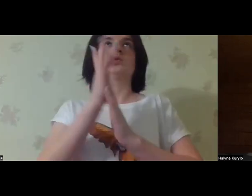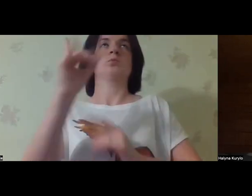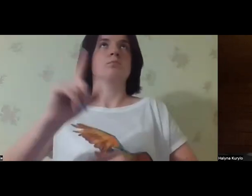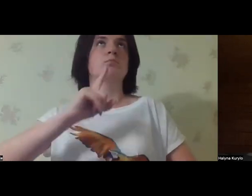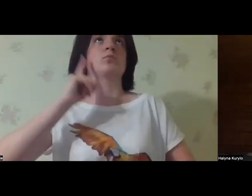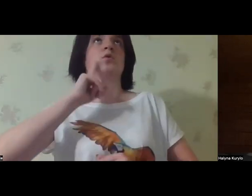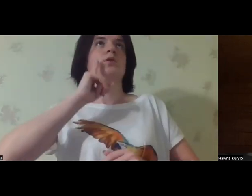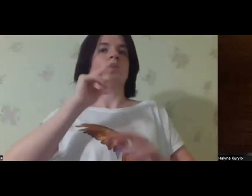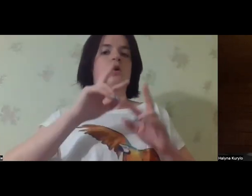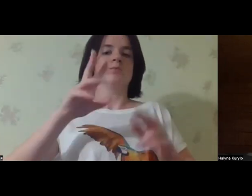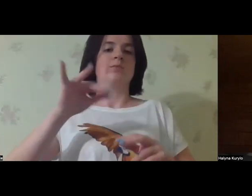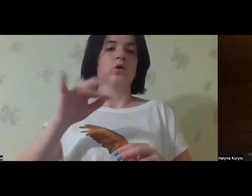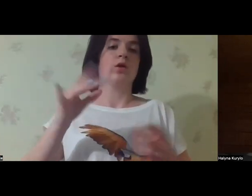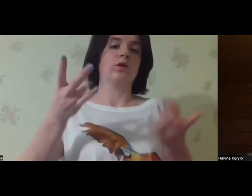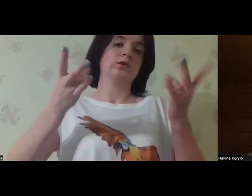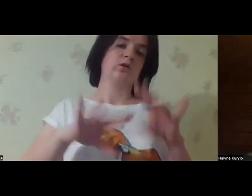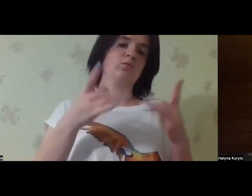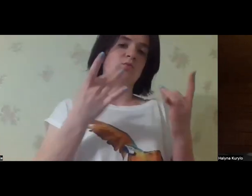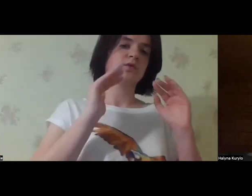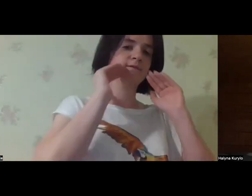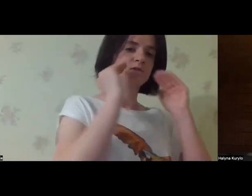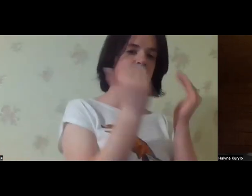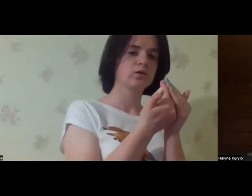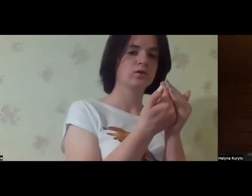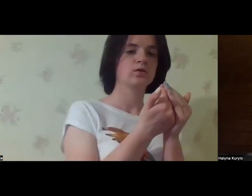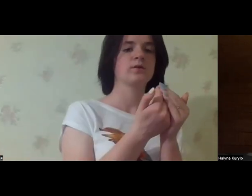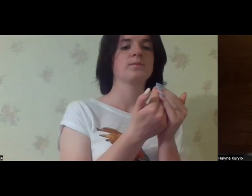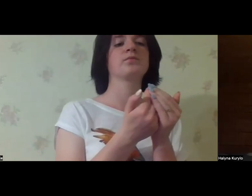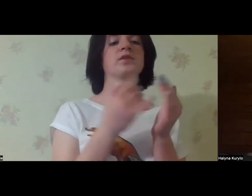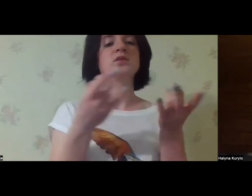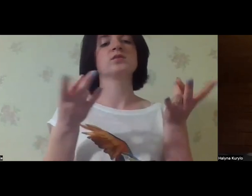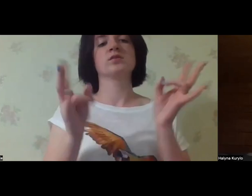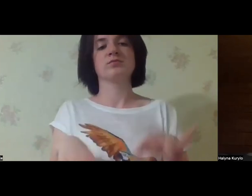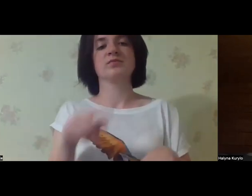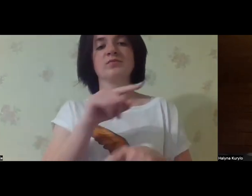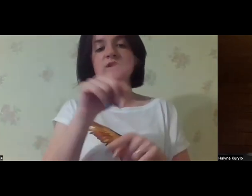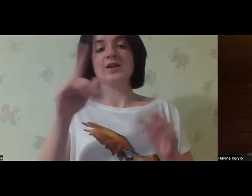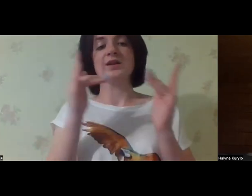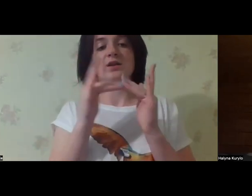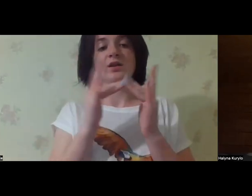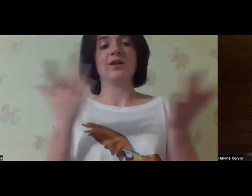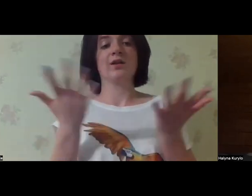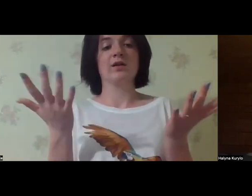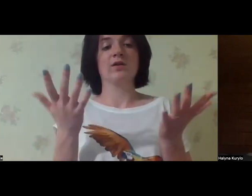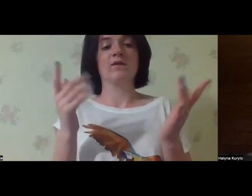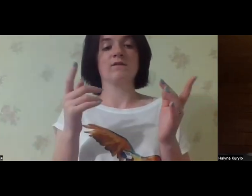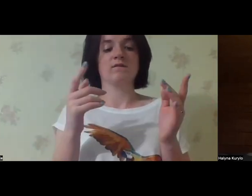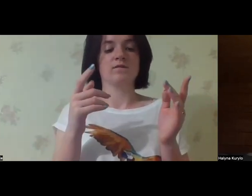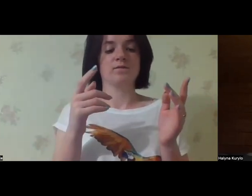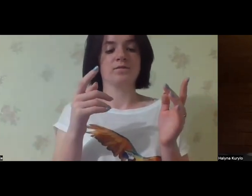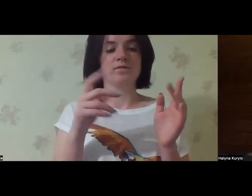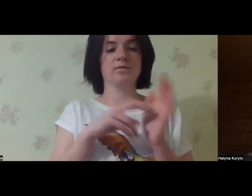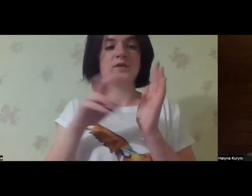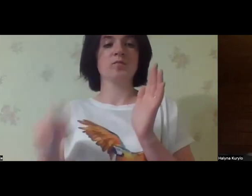we still have very many children. They grow up, they become young adults like Makola, and they stay in the shadow. They stay in those